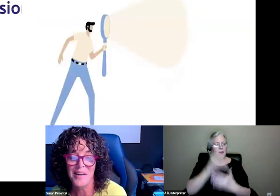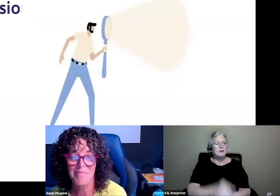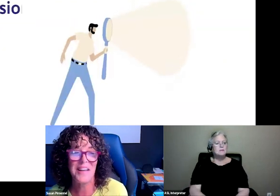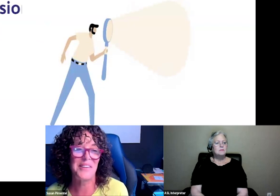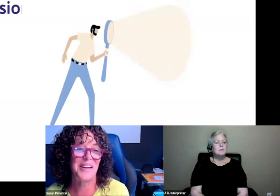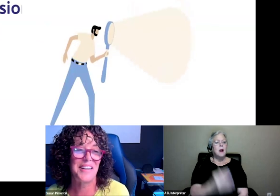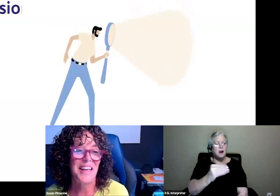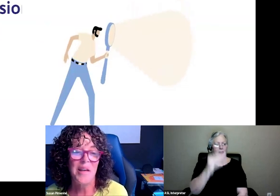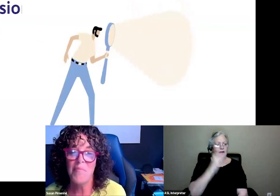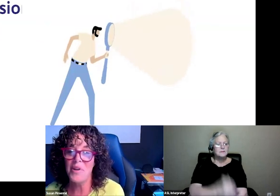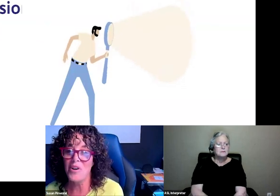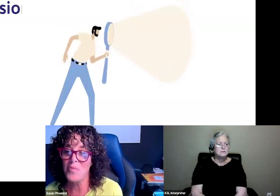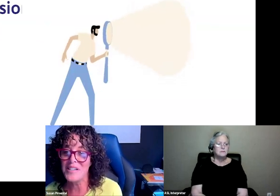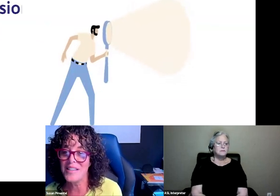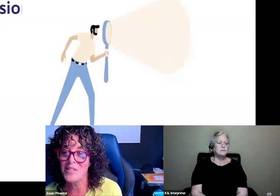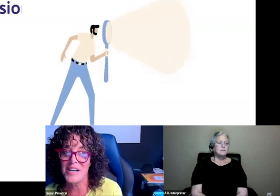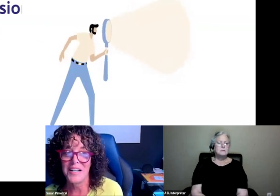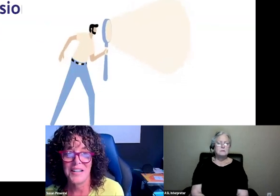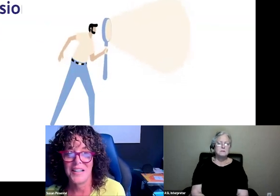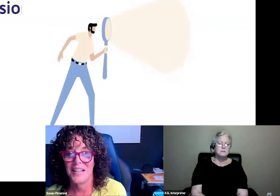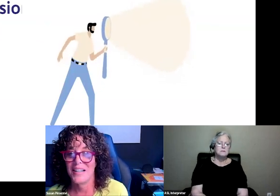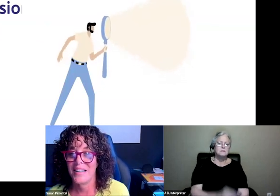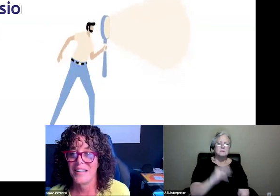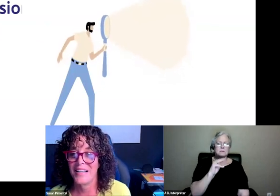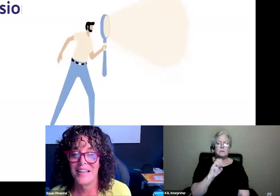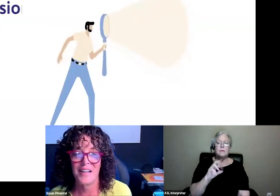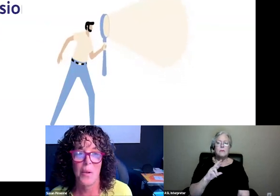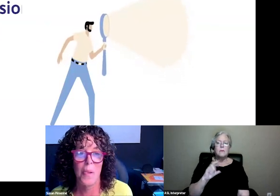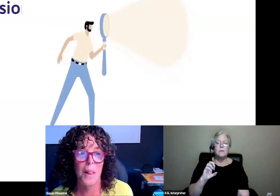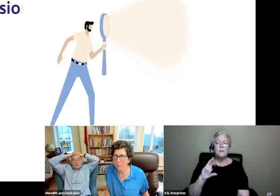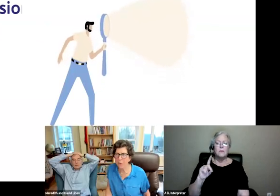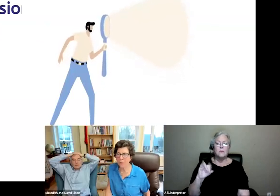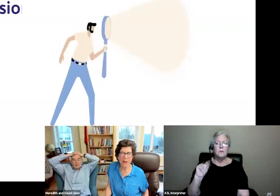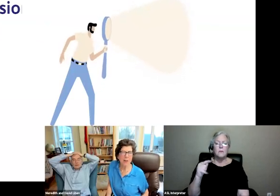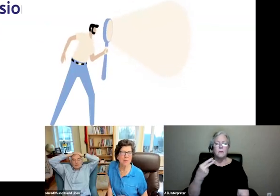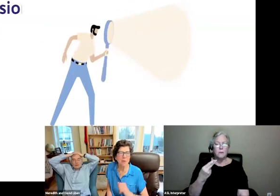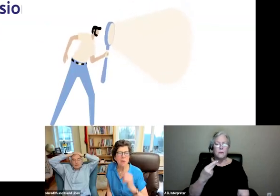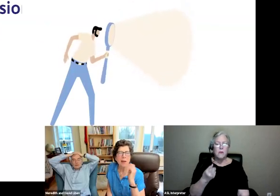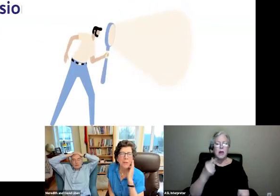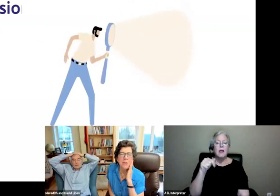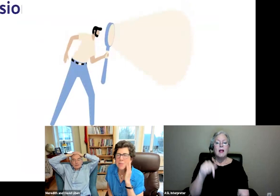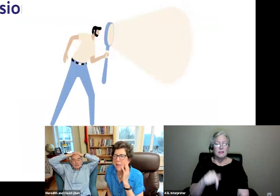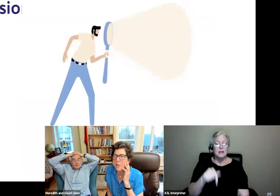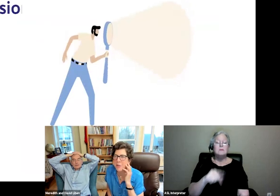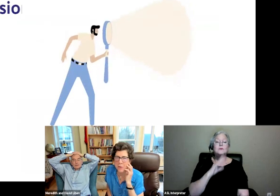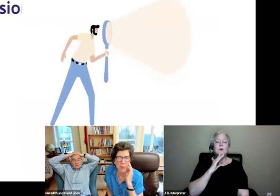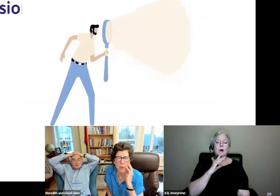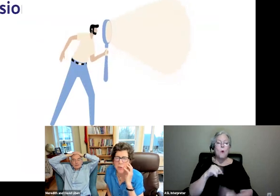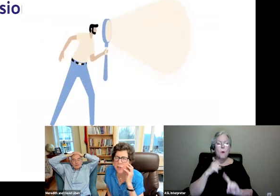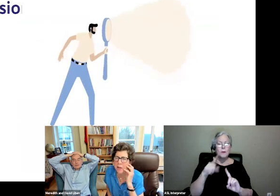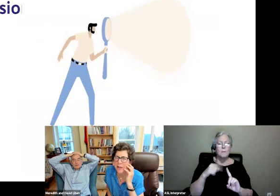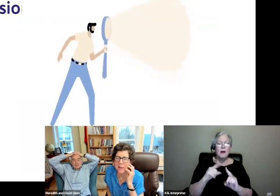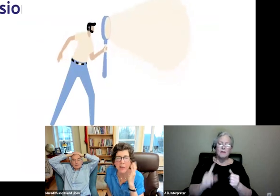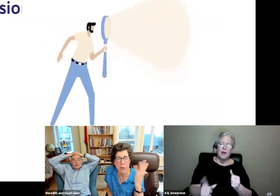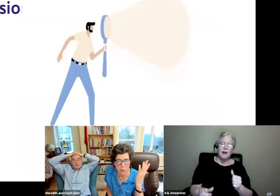Next slide. Sorry. Meredith, do you want to take this one? Sure. This is what I talked about before. That first dimension is really